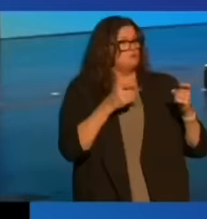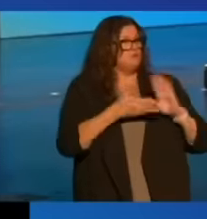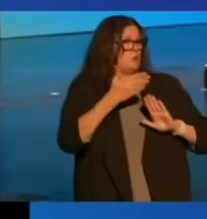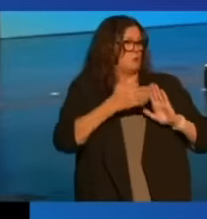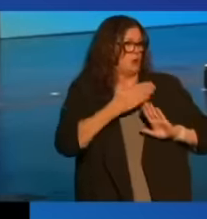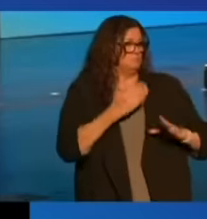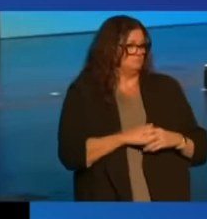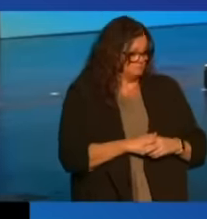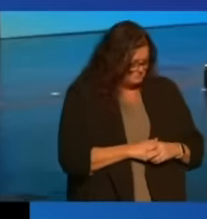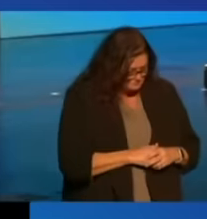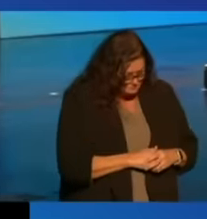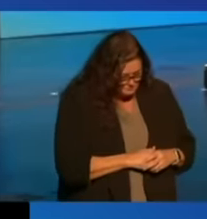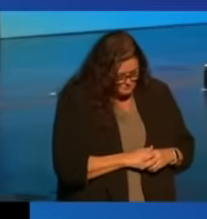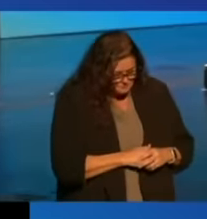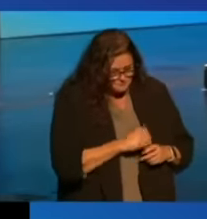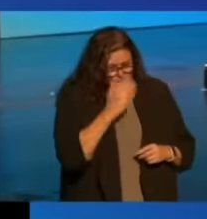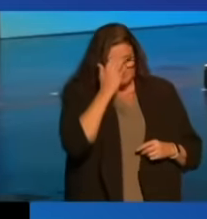operate.